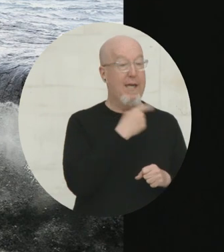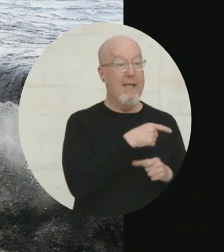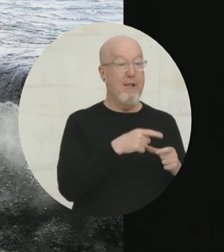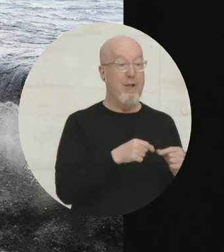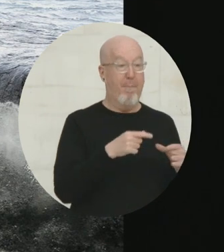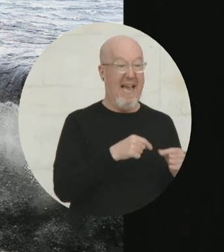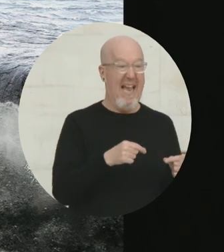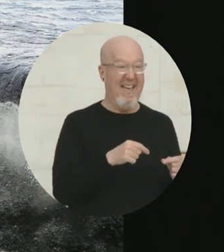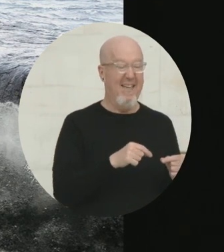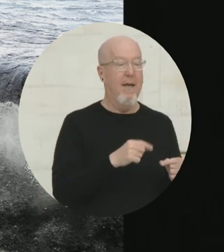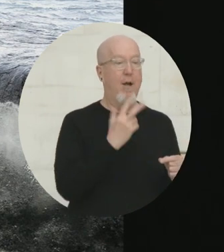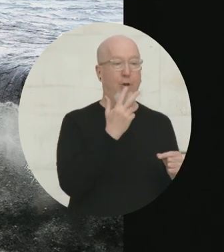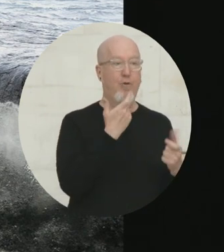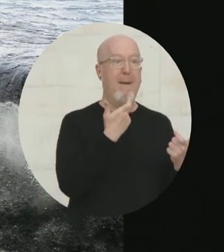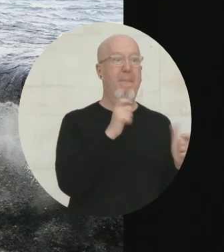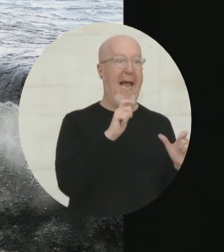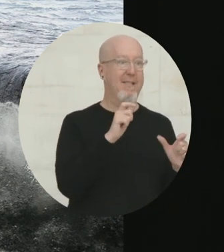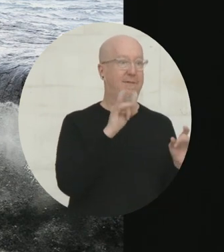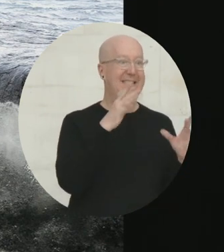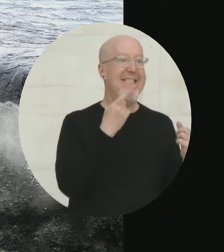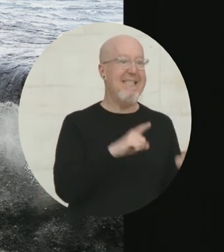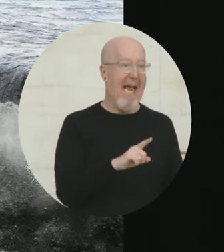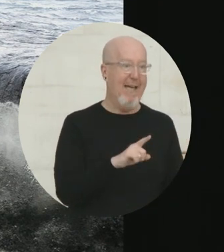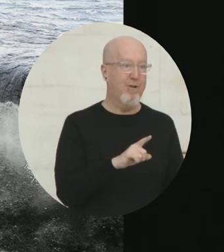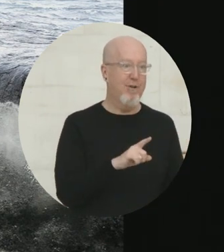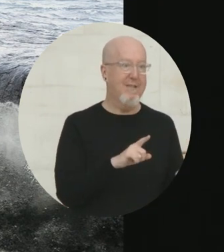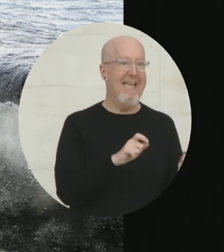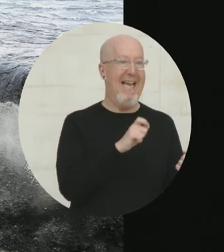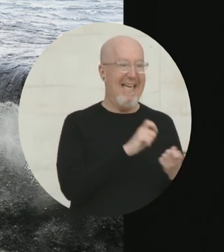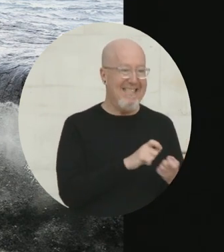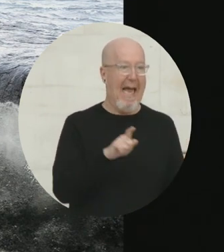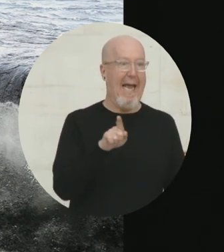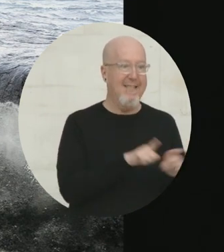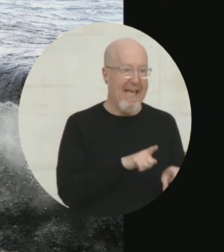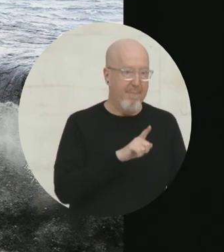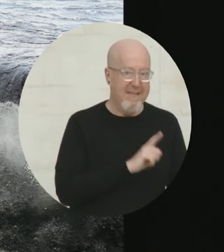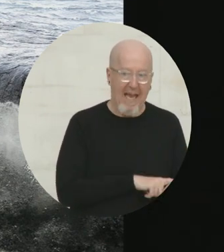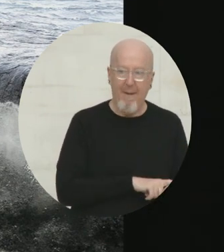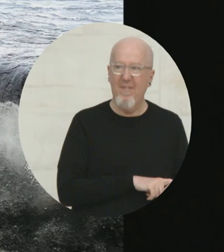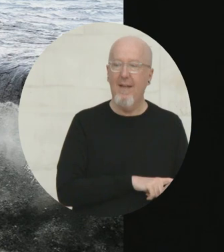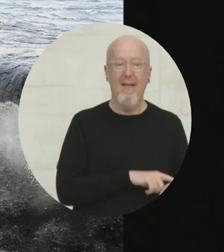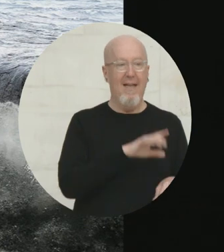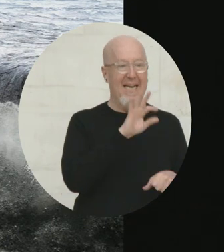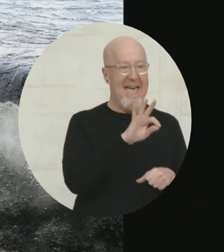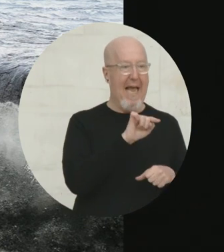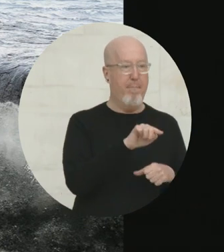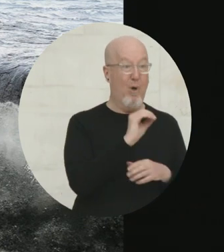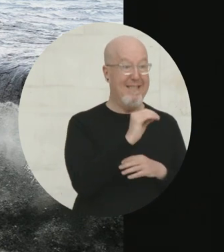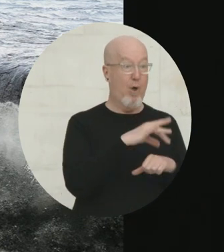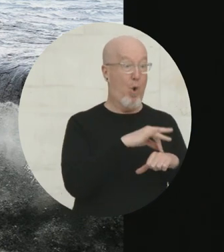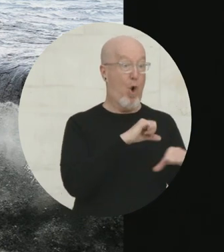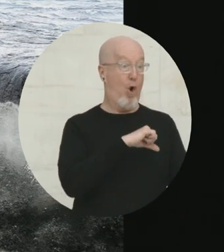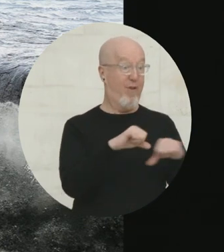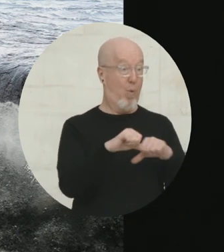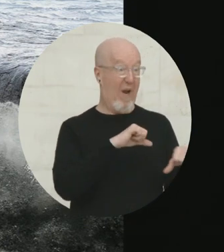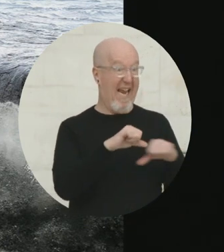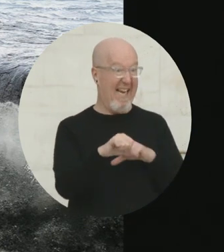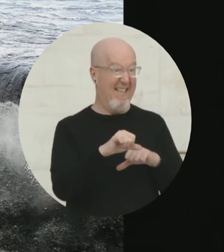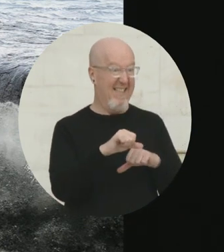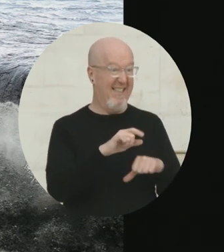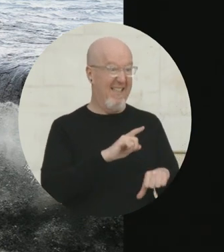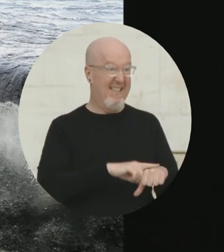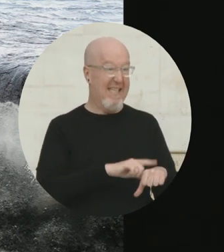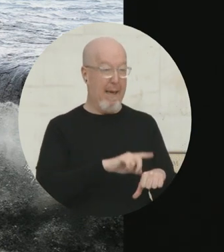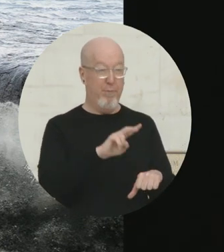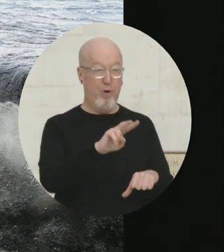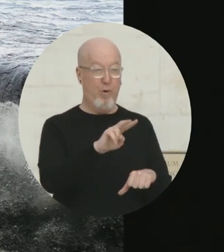there were three massive disasters at the exact same time. We had a 9.0 earthquake at 2.46